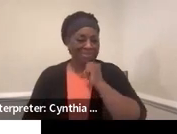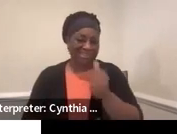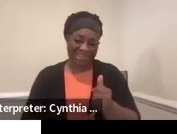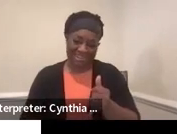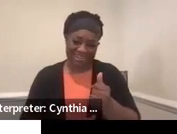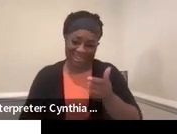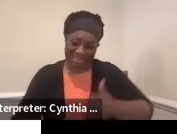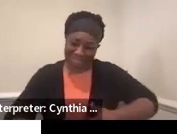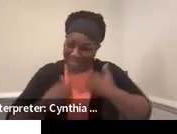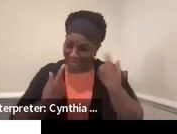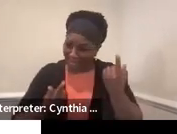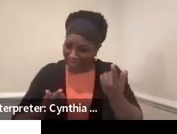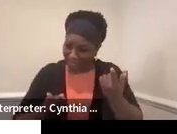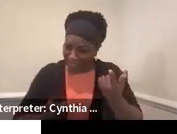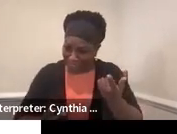be?